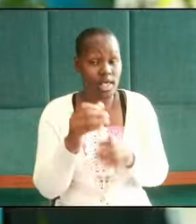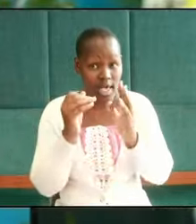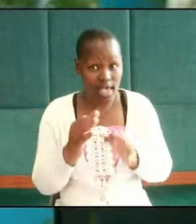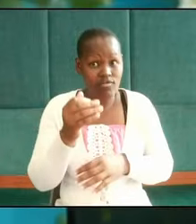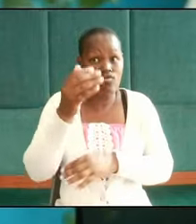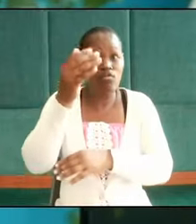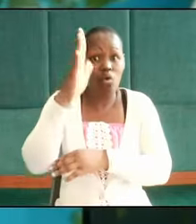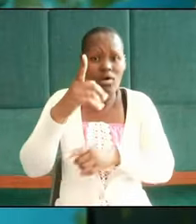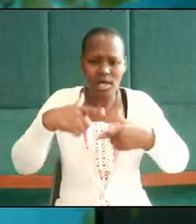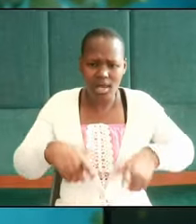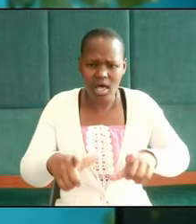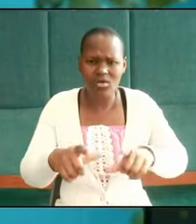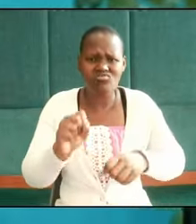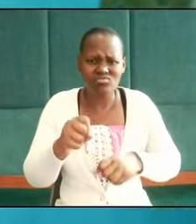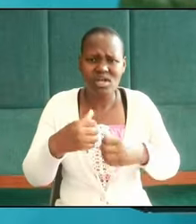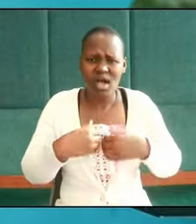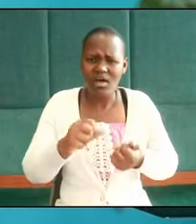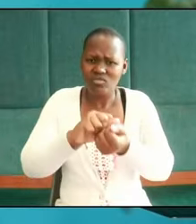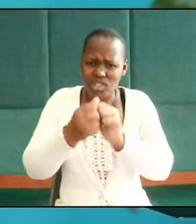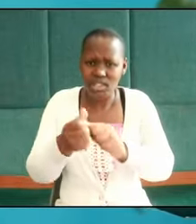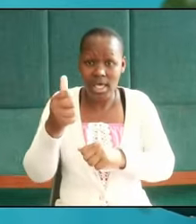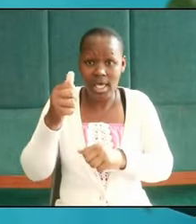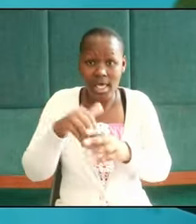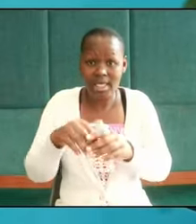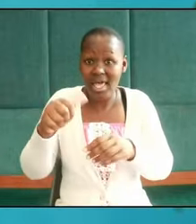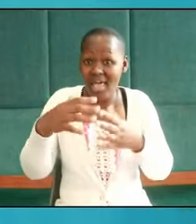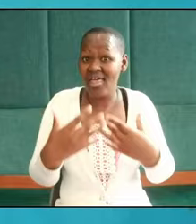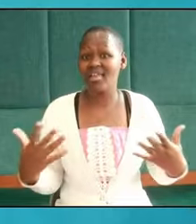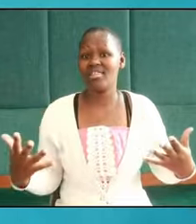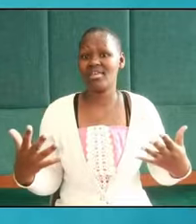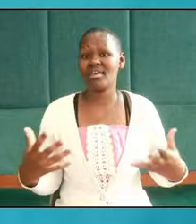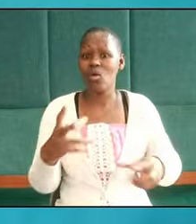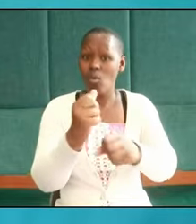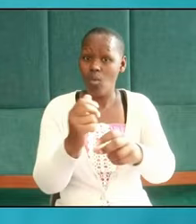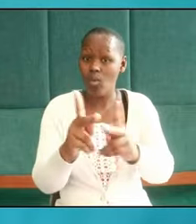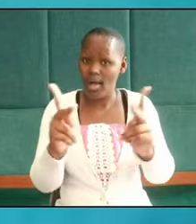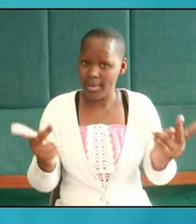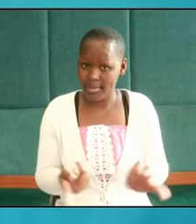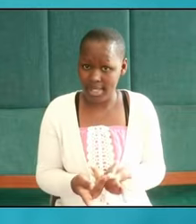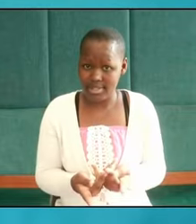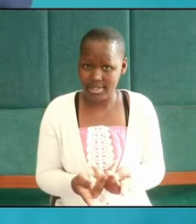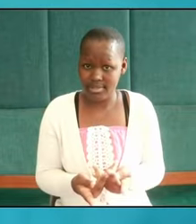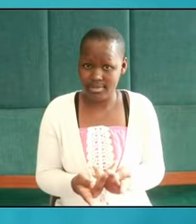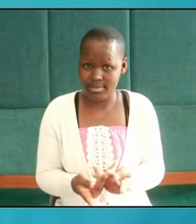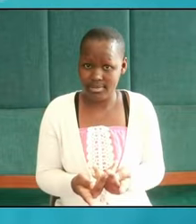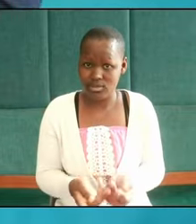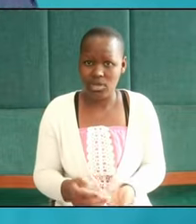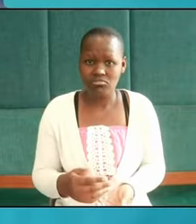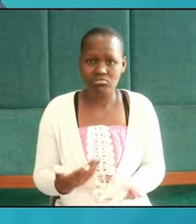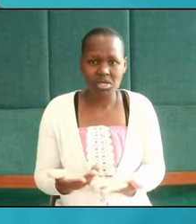that there be changes in anything even in your workplace be it a